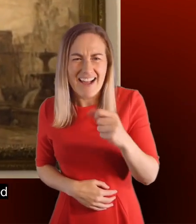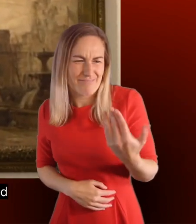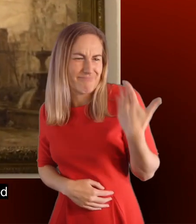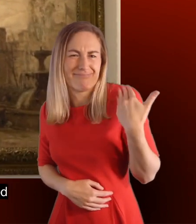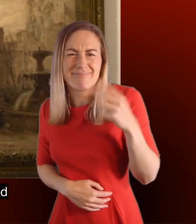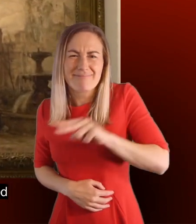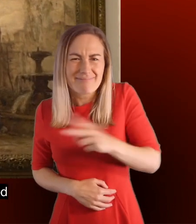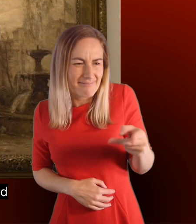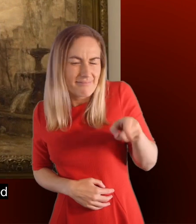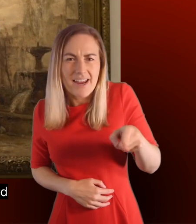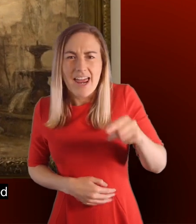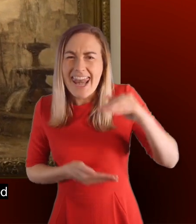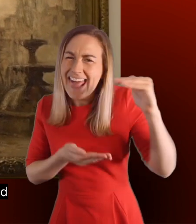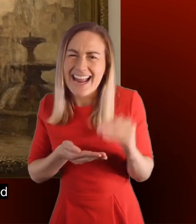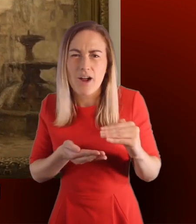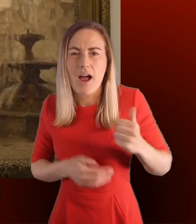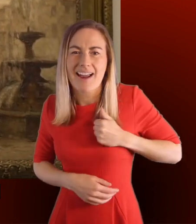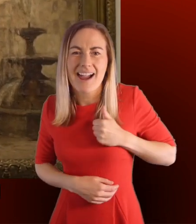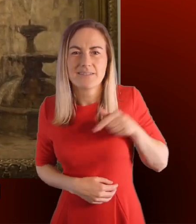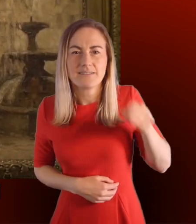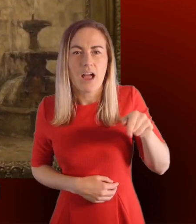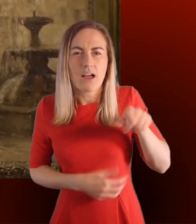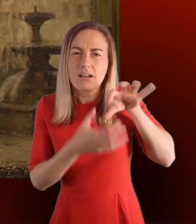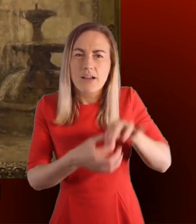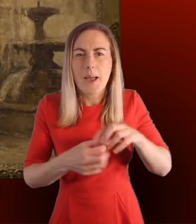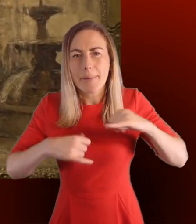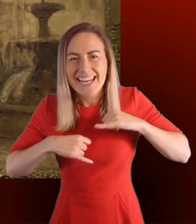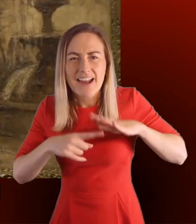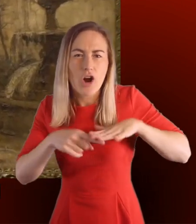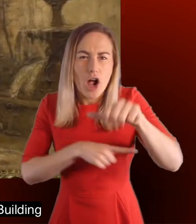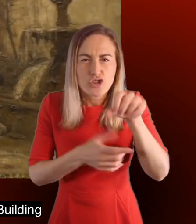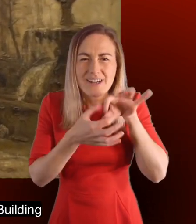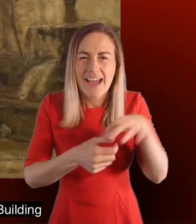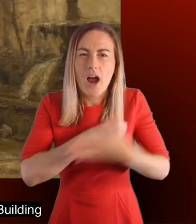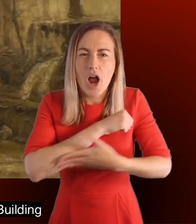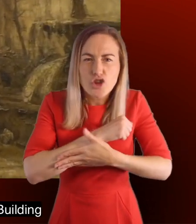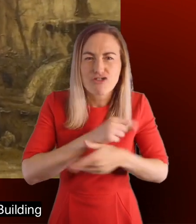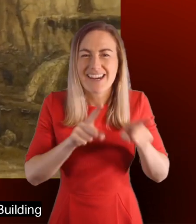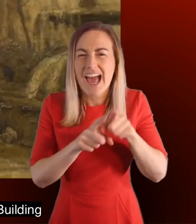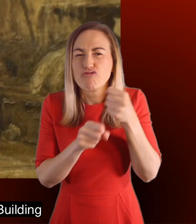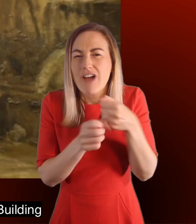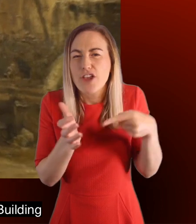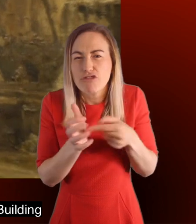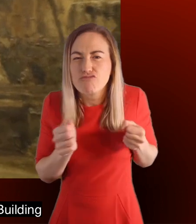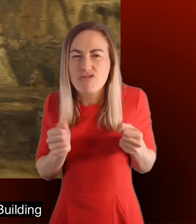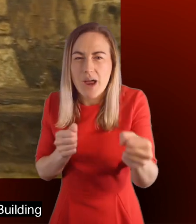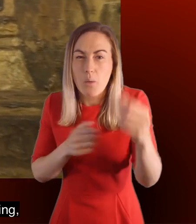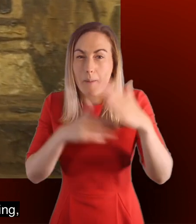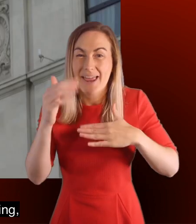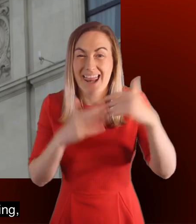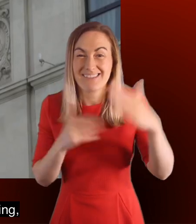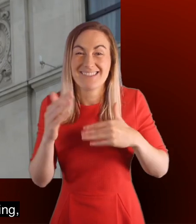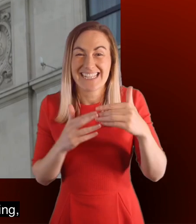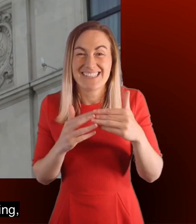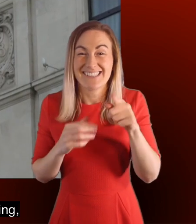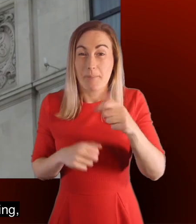the neighbourhood was called Little Canada for its business and cultural links to the country such as the Grand Trunk Whaleway Building and the